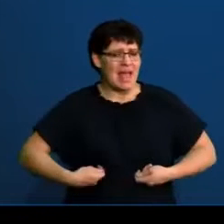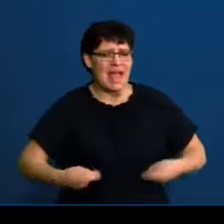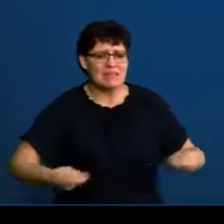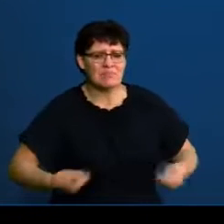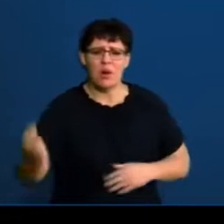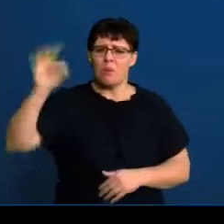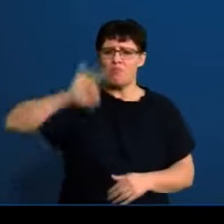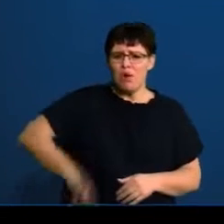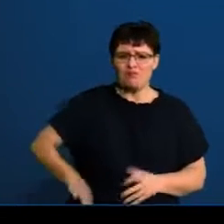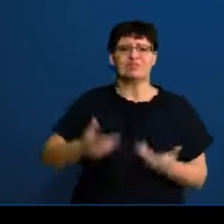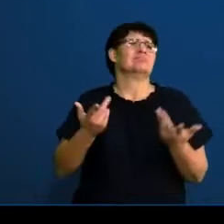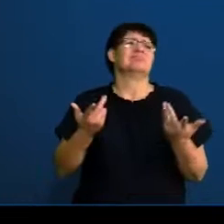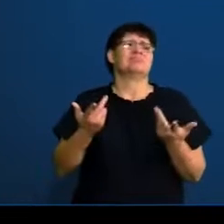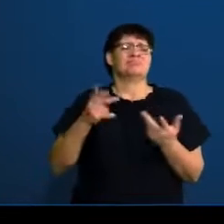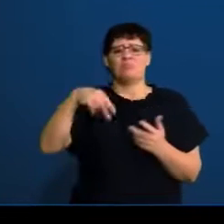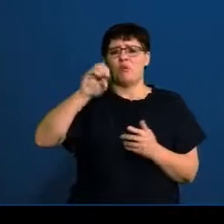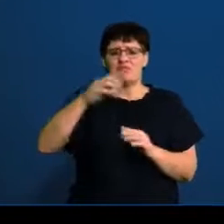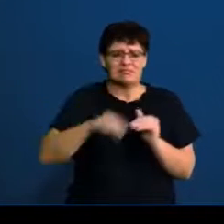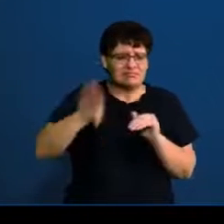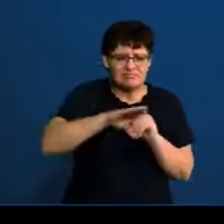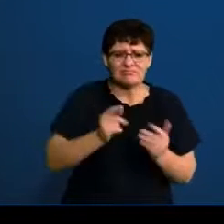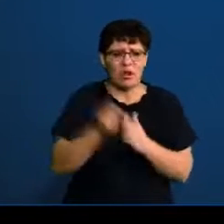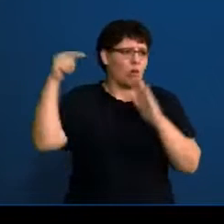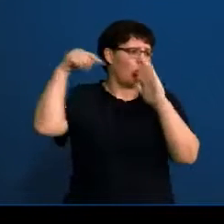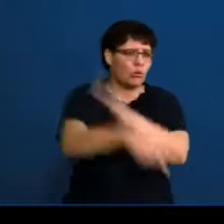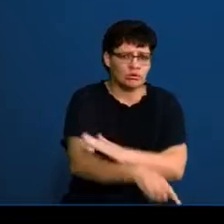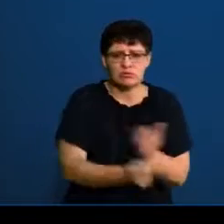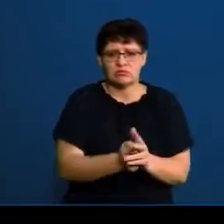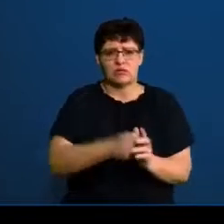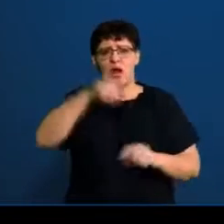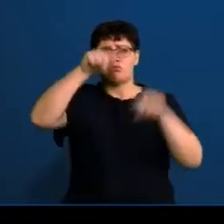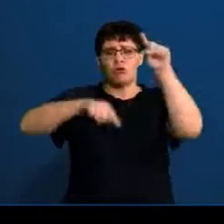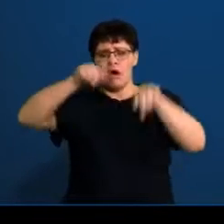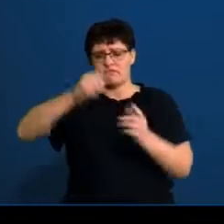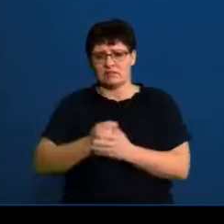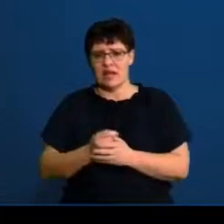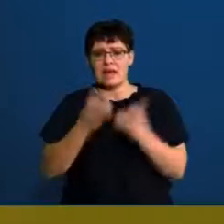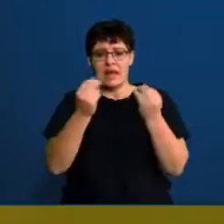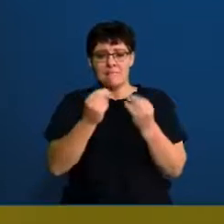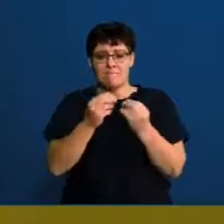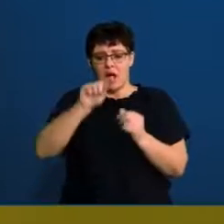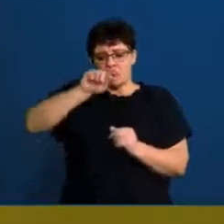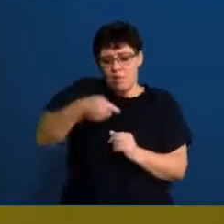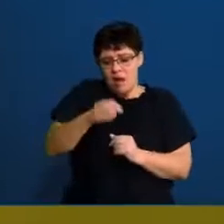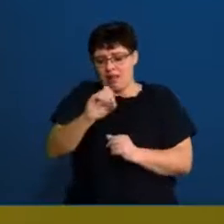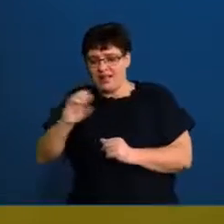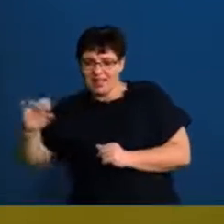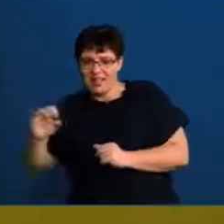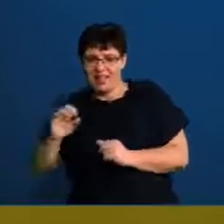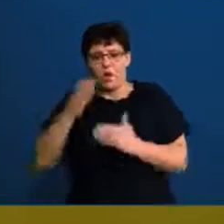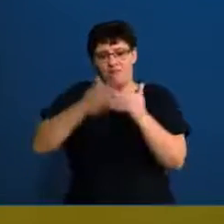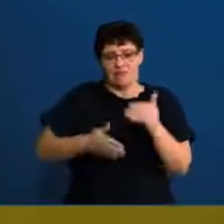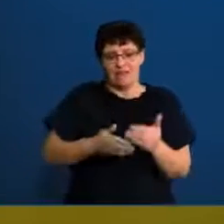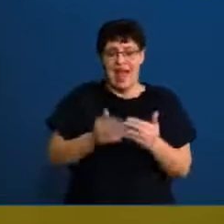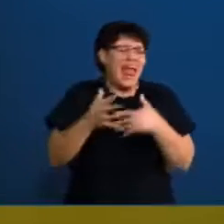profit, loss, could be graphs, could be rounding of numbers. Anything to do with money at